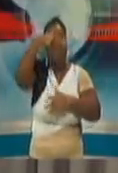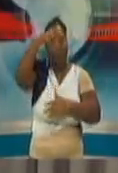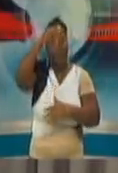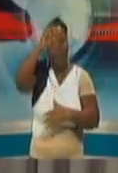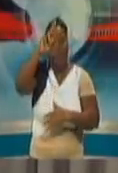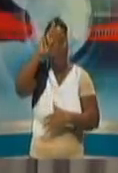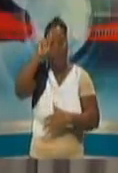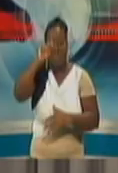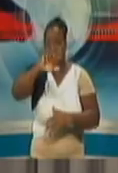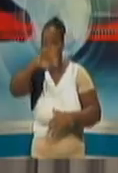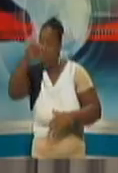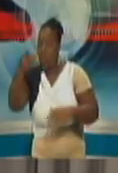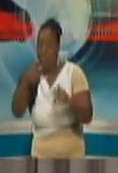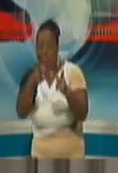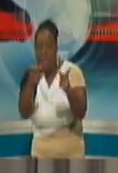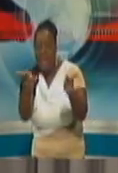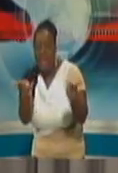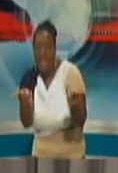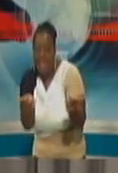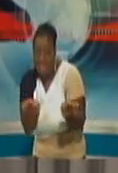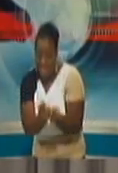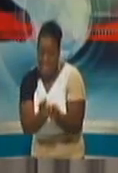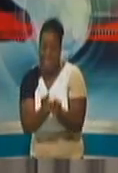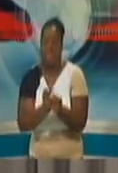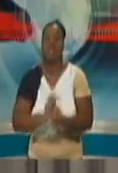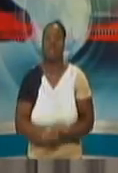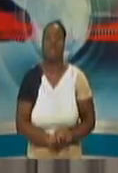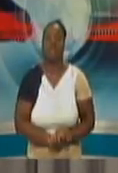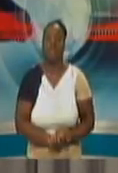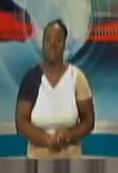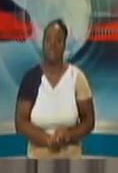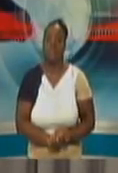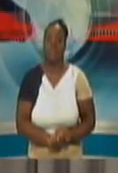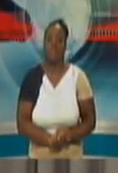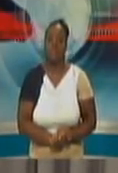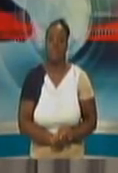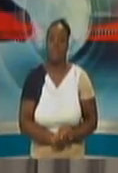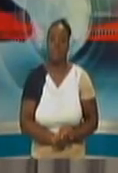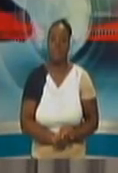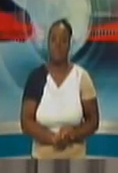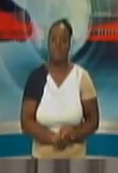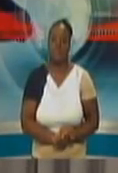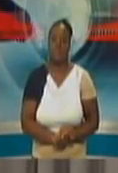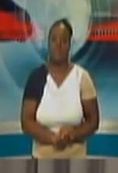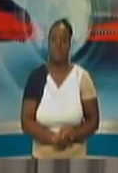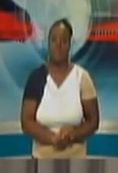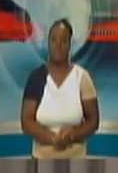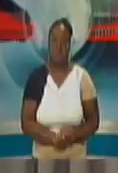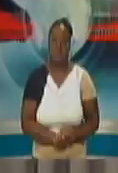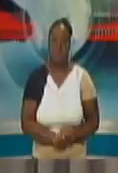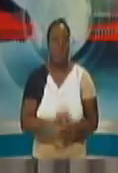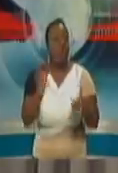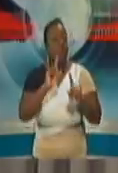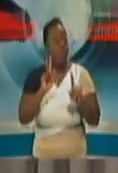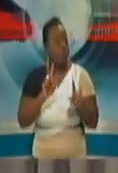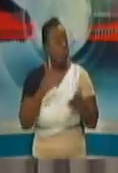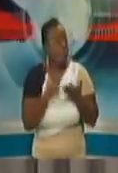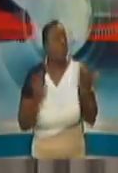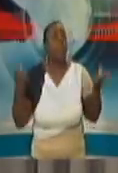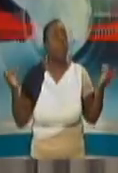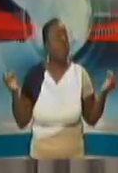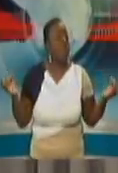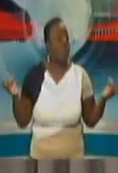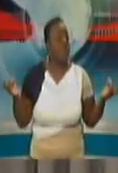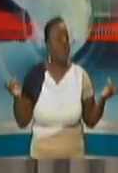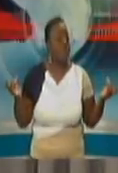interoperability among all the connected agencies. But where we have to go, as I said, it is, and the prime minister has spoken about this, is